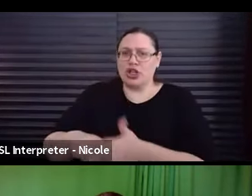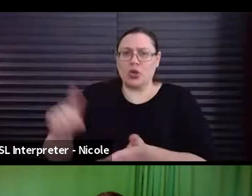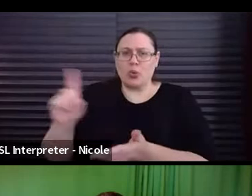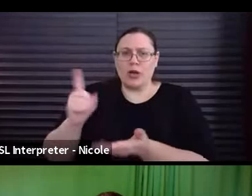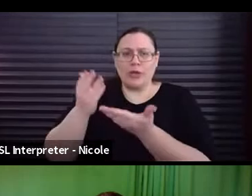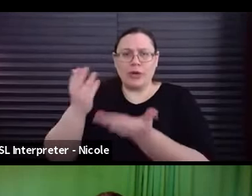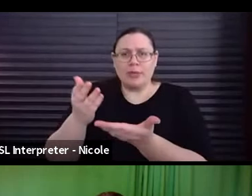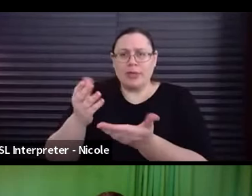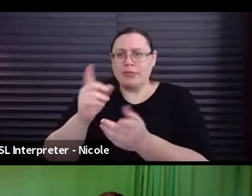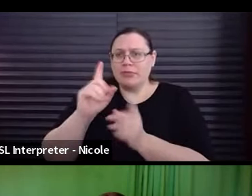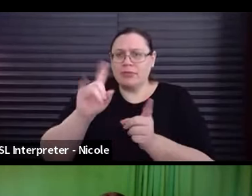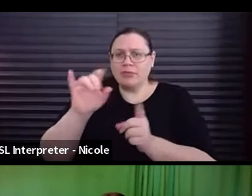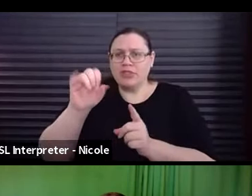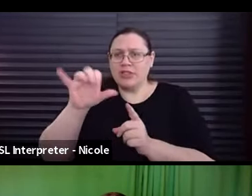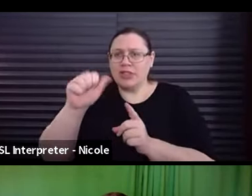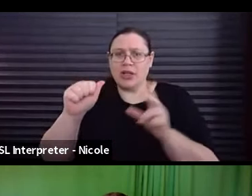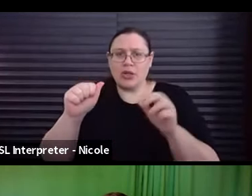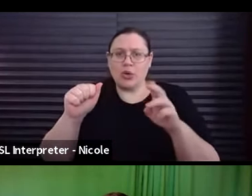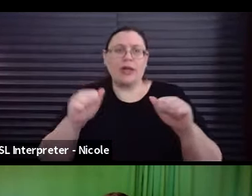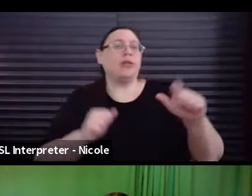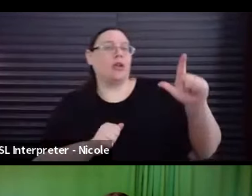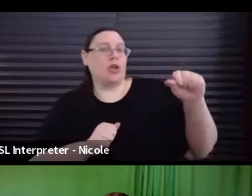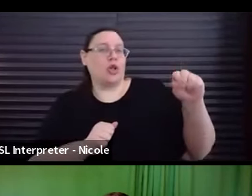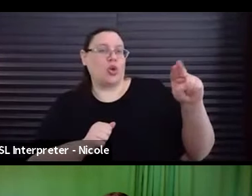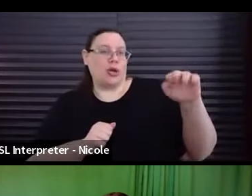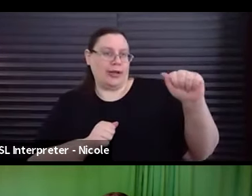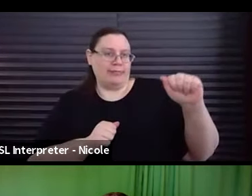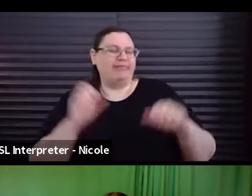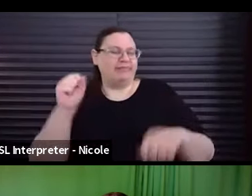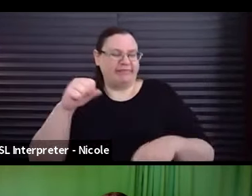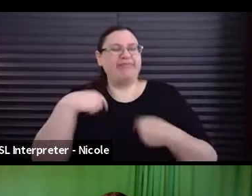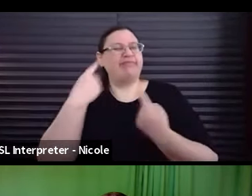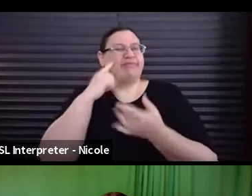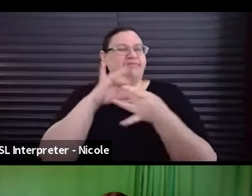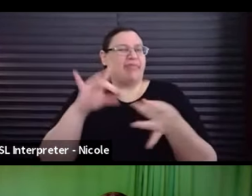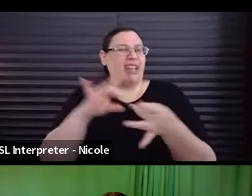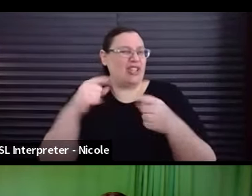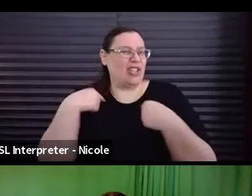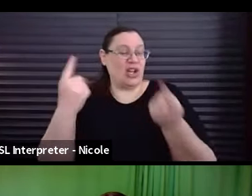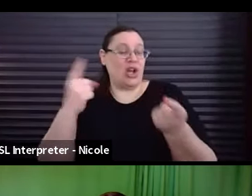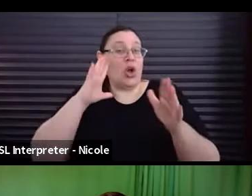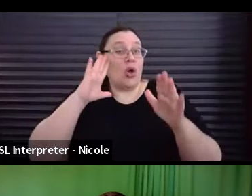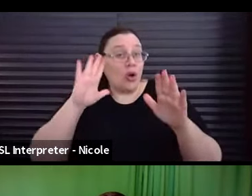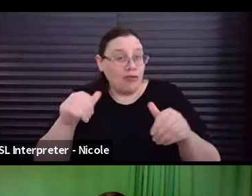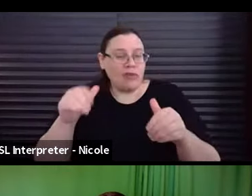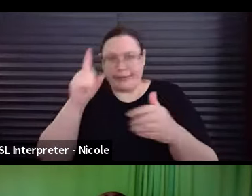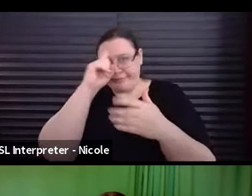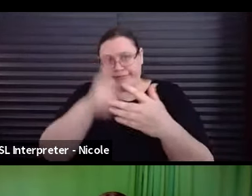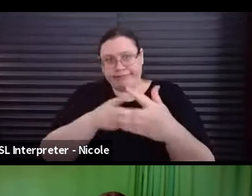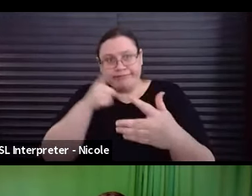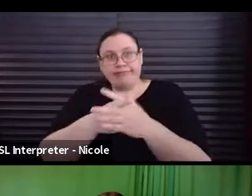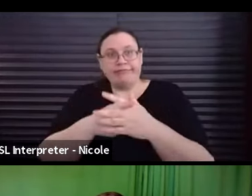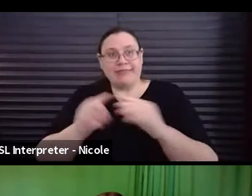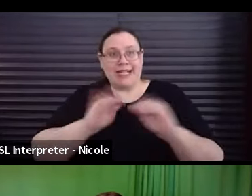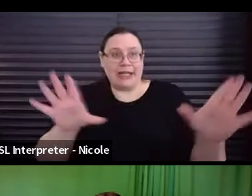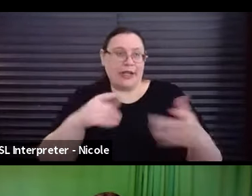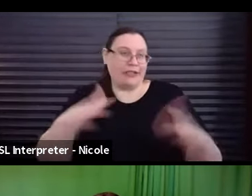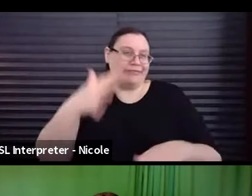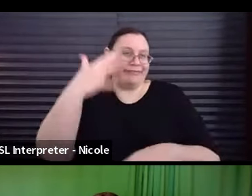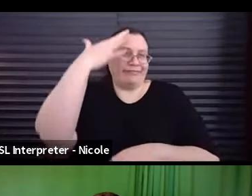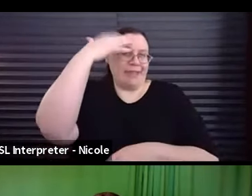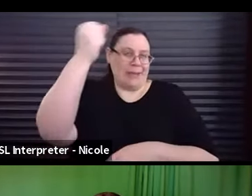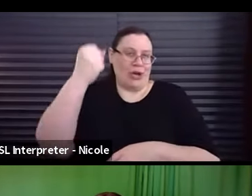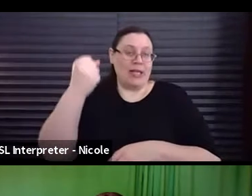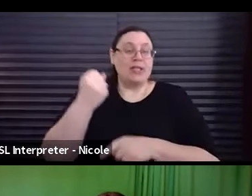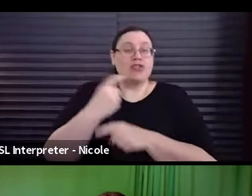Jessica or Lorna? Sure. I, as we've been mentioning, I've, hopefully we've hammered it home and you all memorize this, um, right